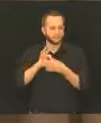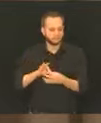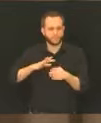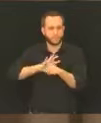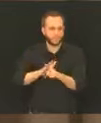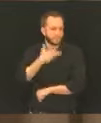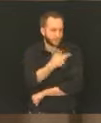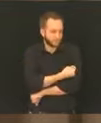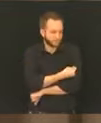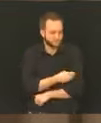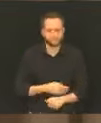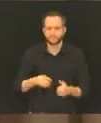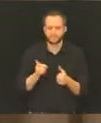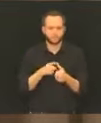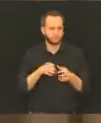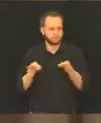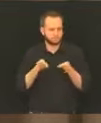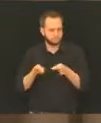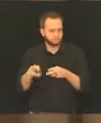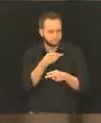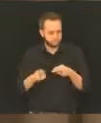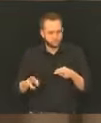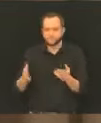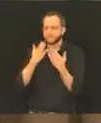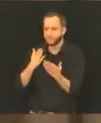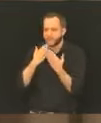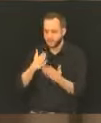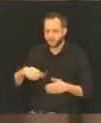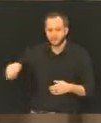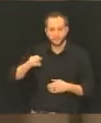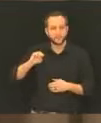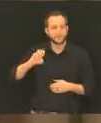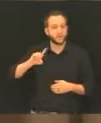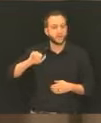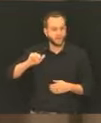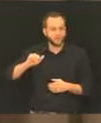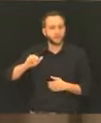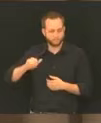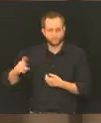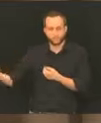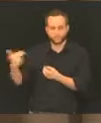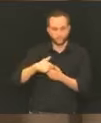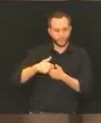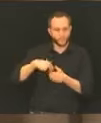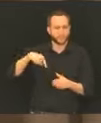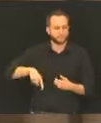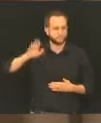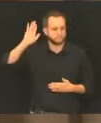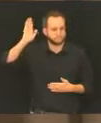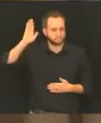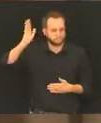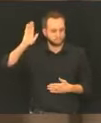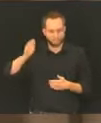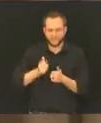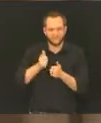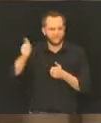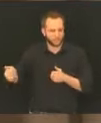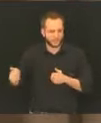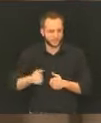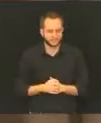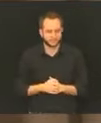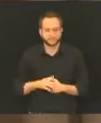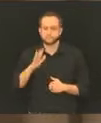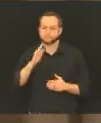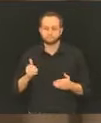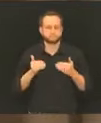housekeeping items. So thanks to the media who have signed on and are participating in this news conference virtually. We're going to go ahead